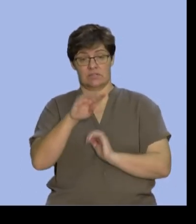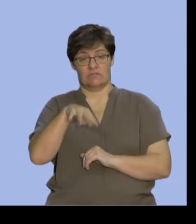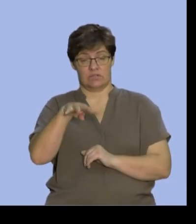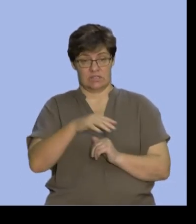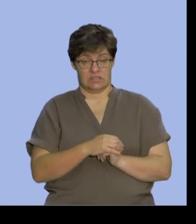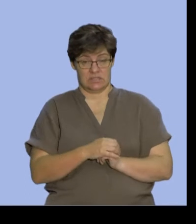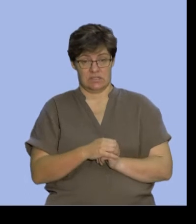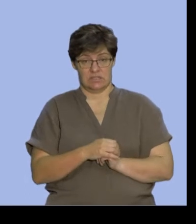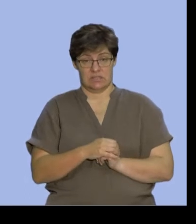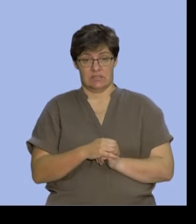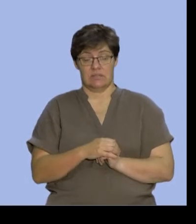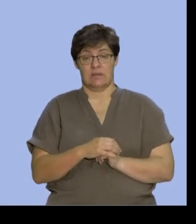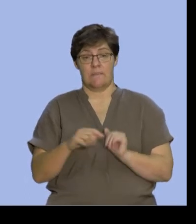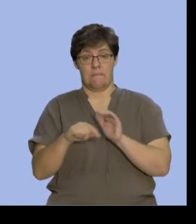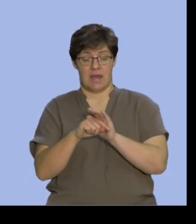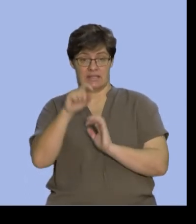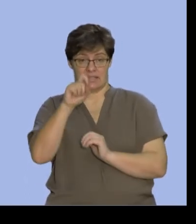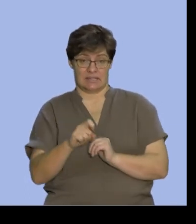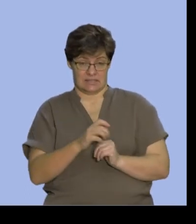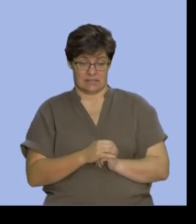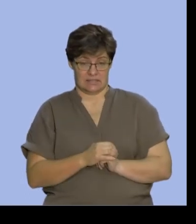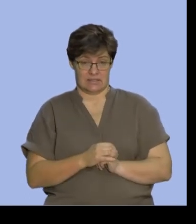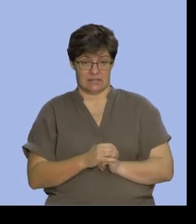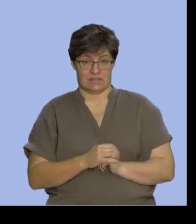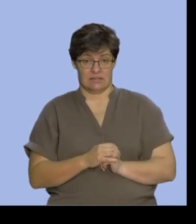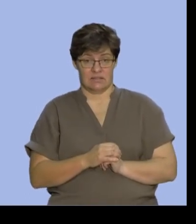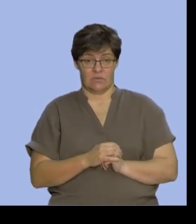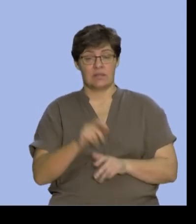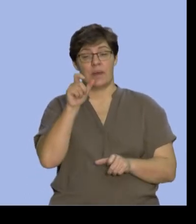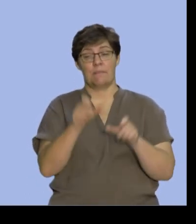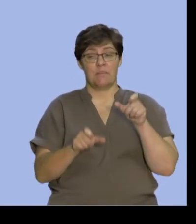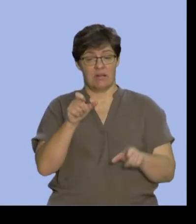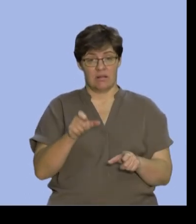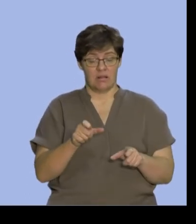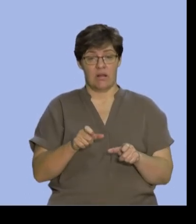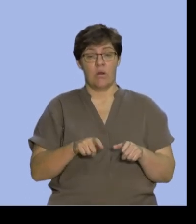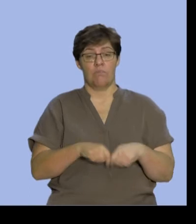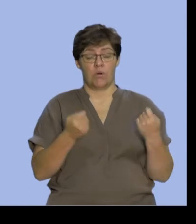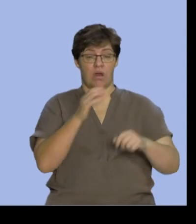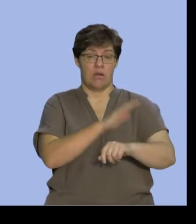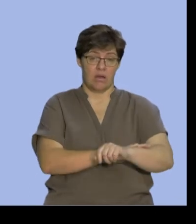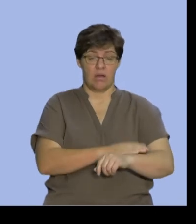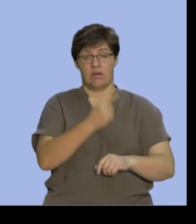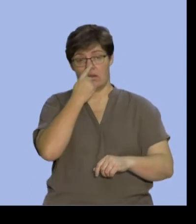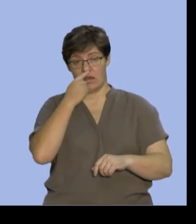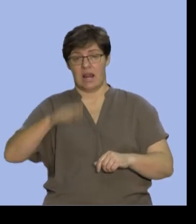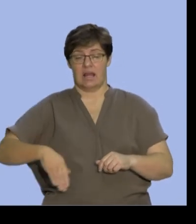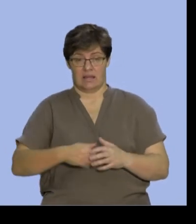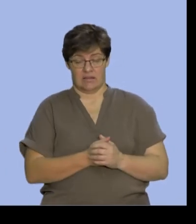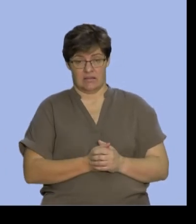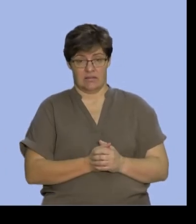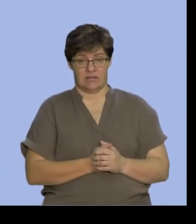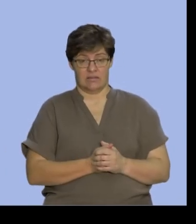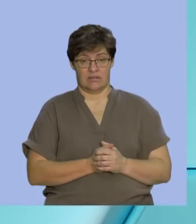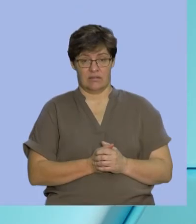14 minus X. Because the minus X is the people that broke an arm, a nose, and a leg. So